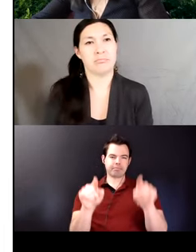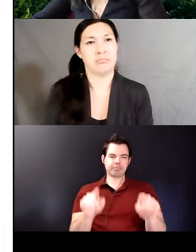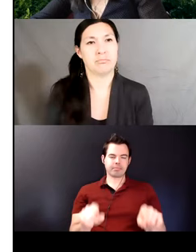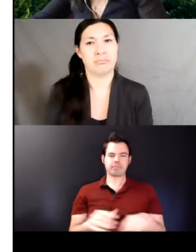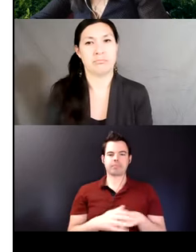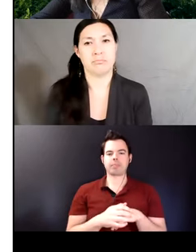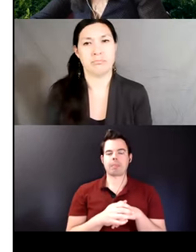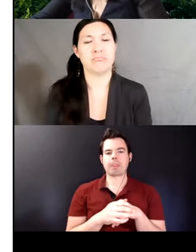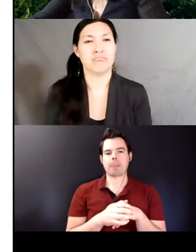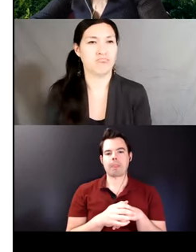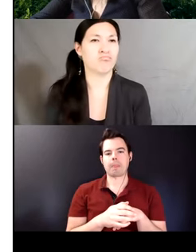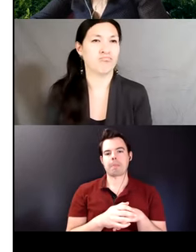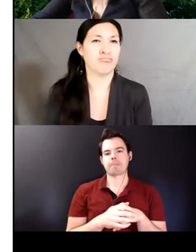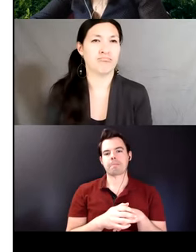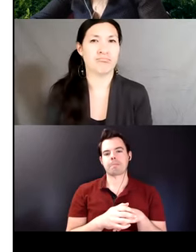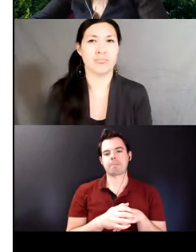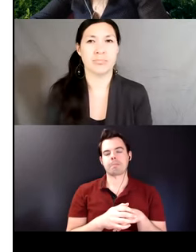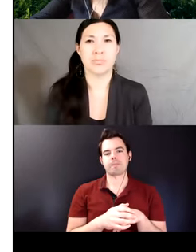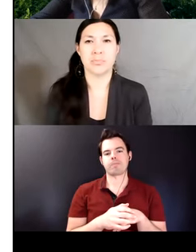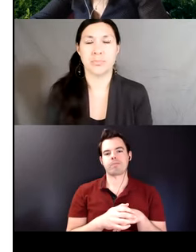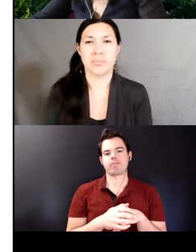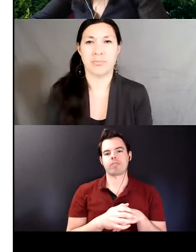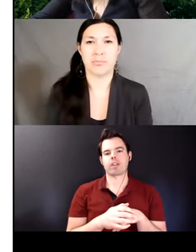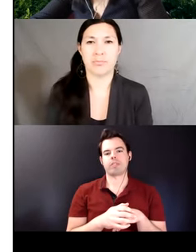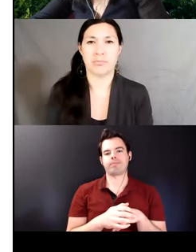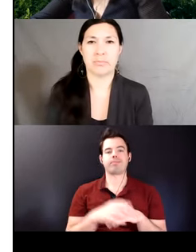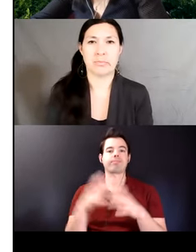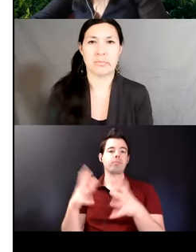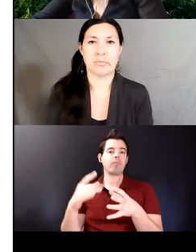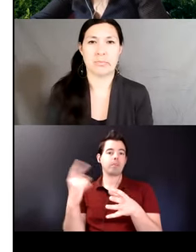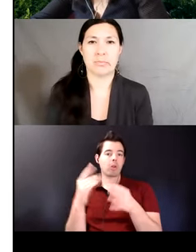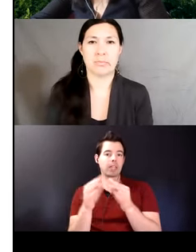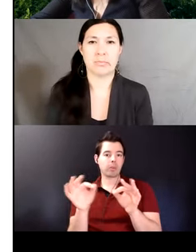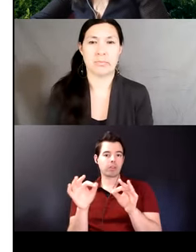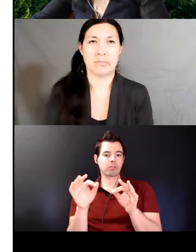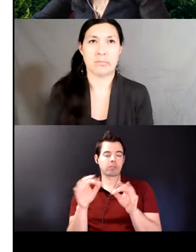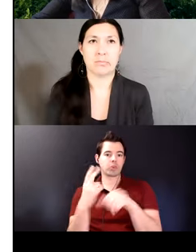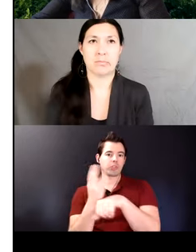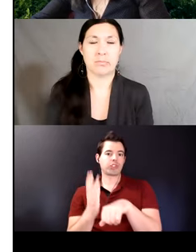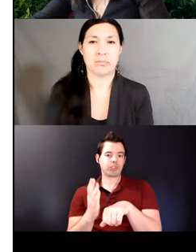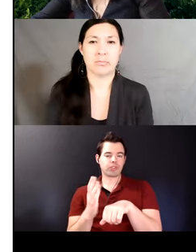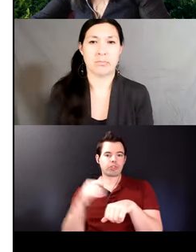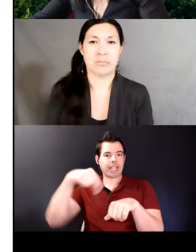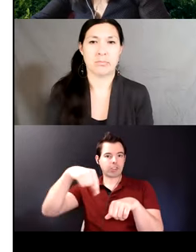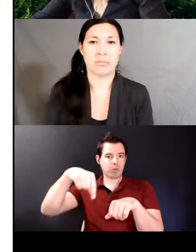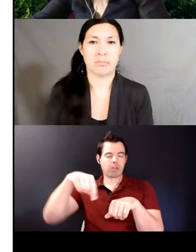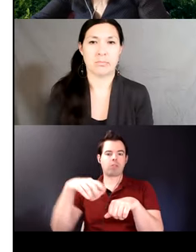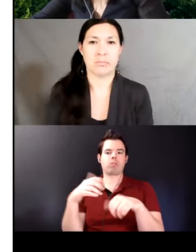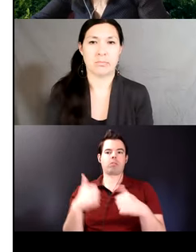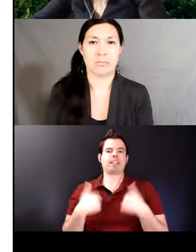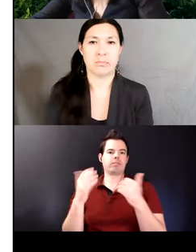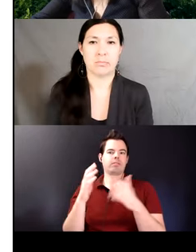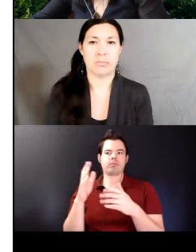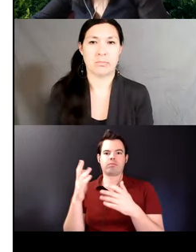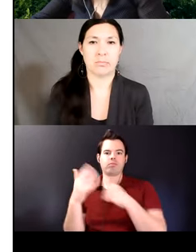concerning geographical location monolingual speakers for this study live in a rural town at a further